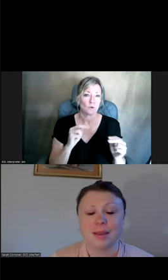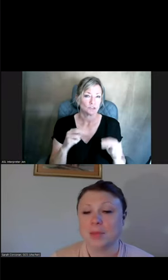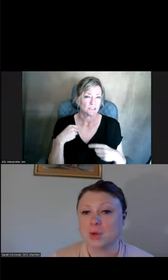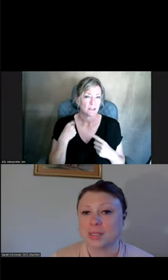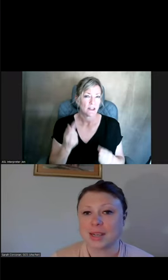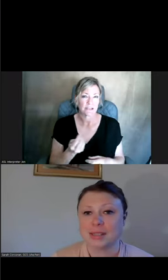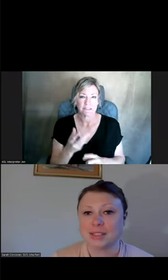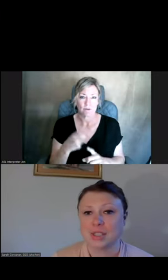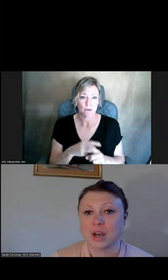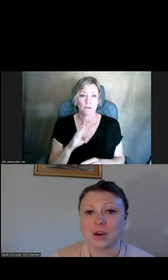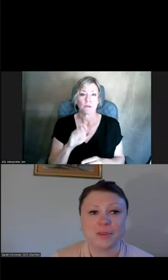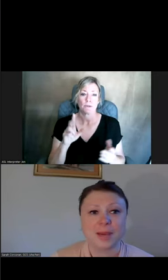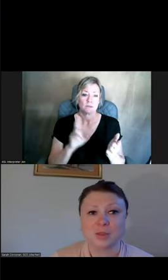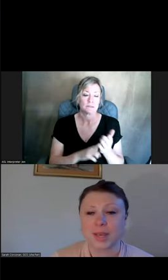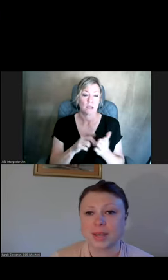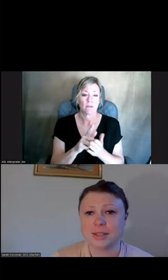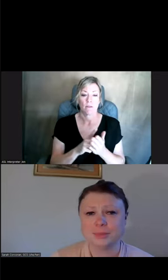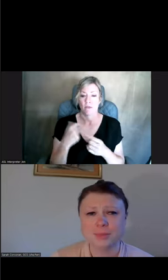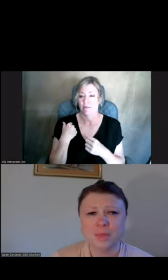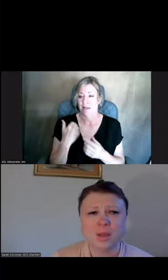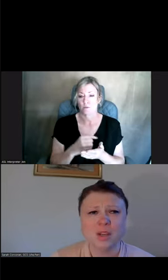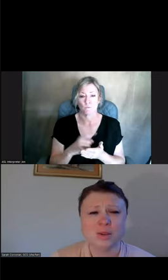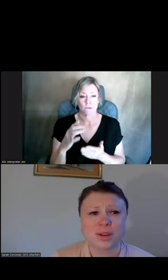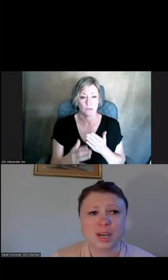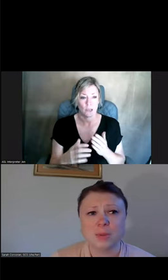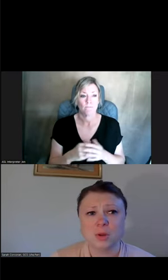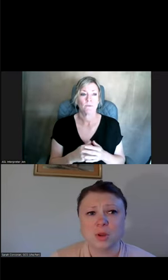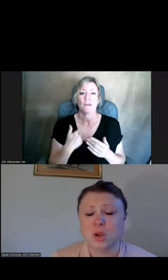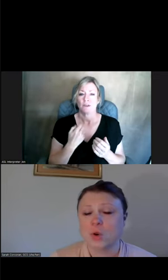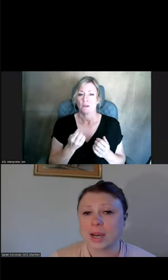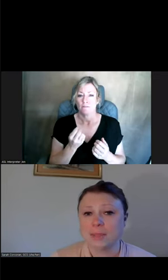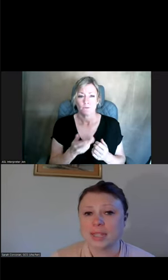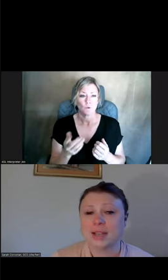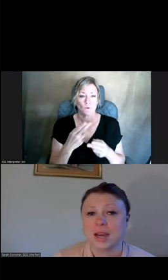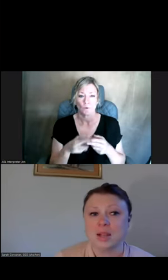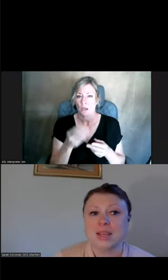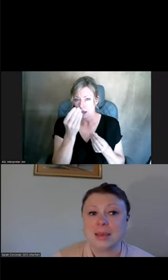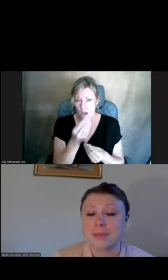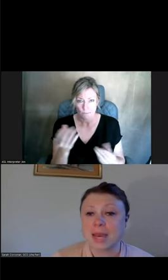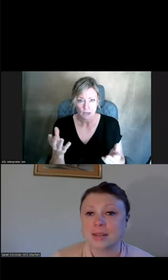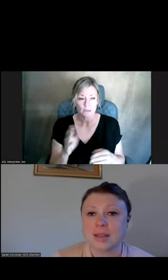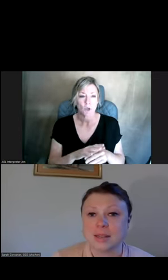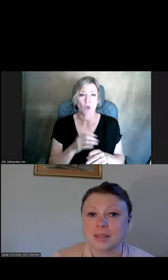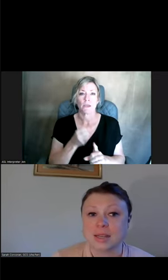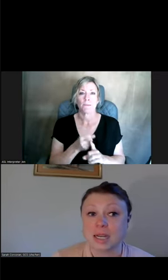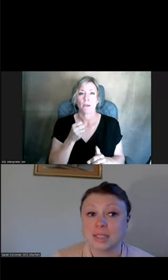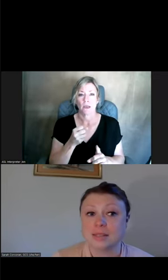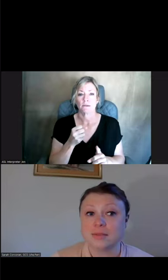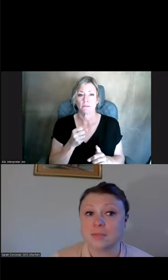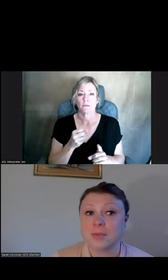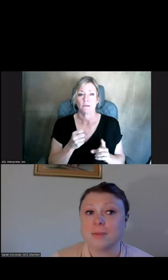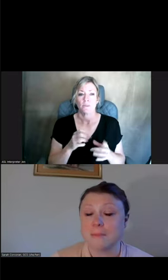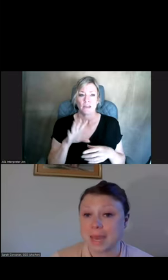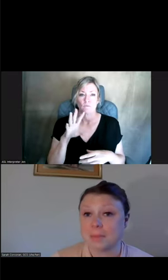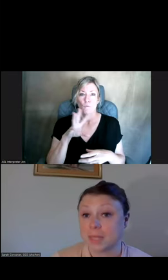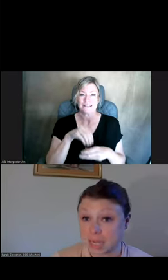And a bill was signed into law over the past weekend. So I've got a couple quick updates on the impact that the contents